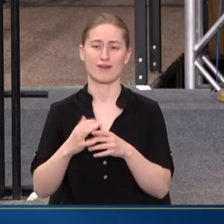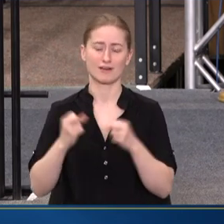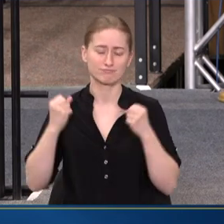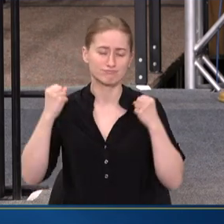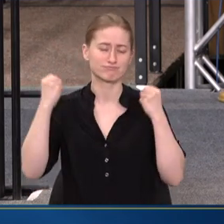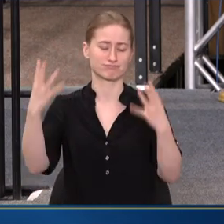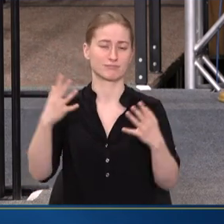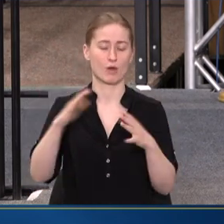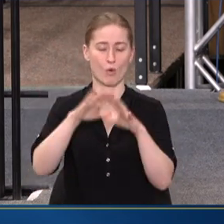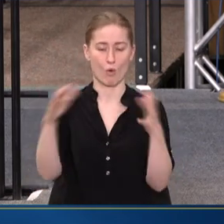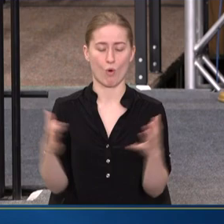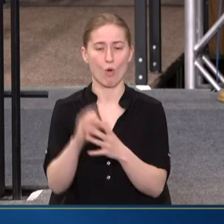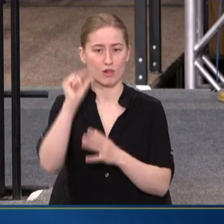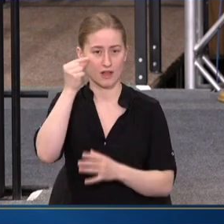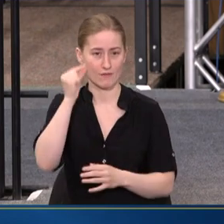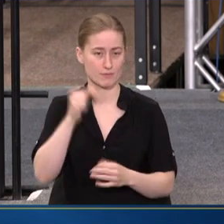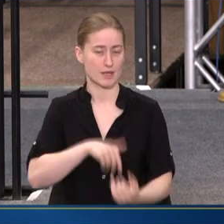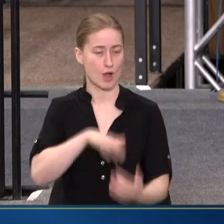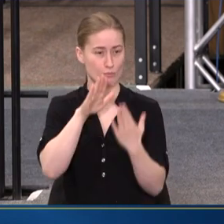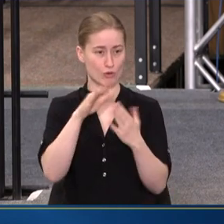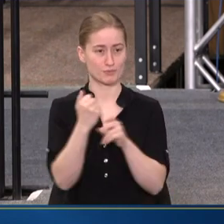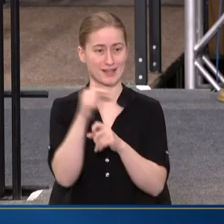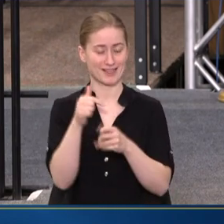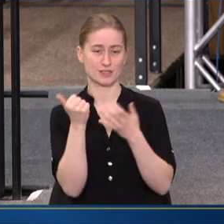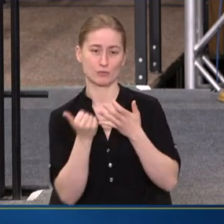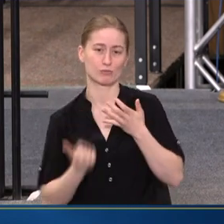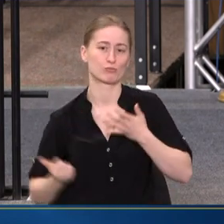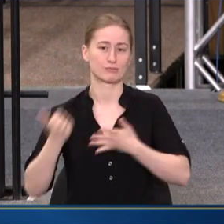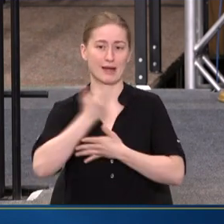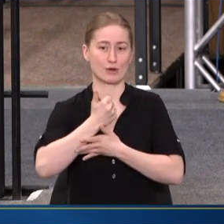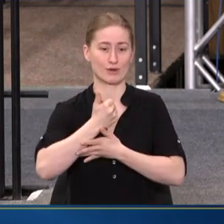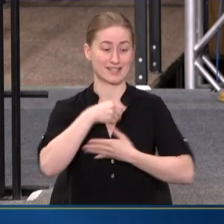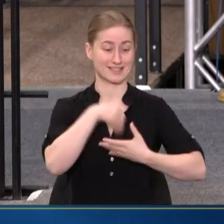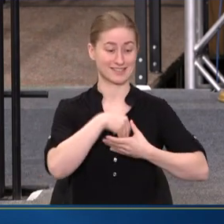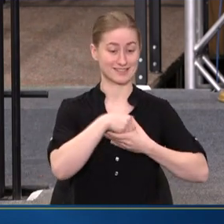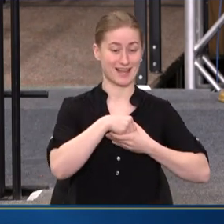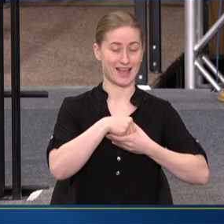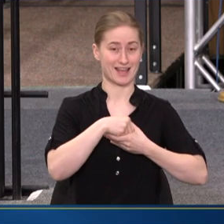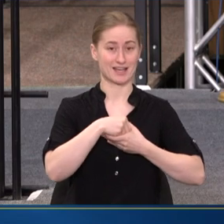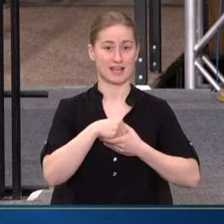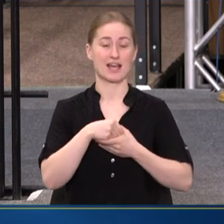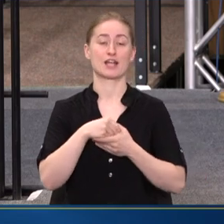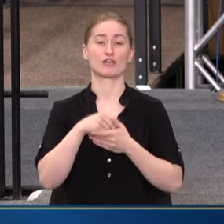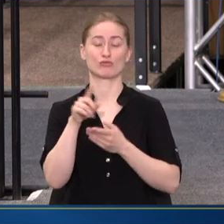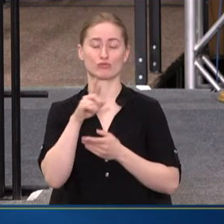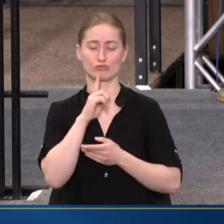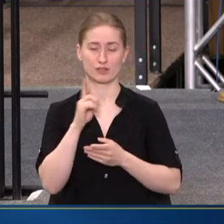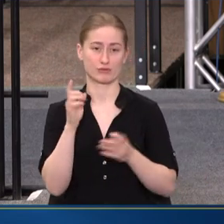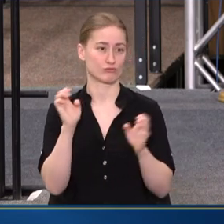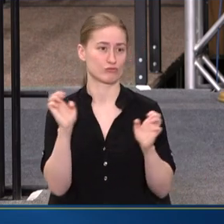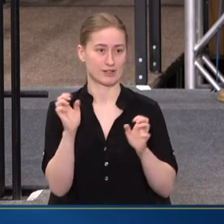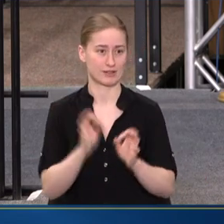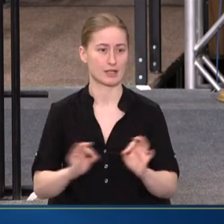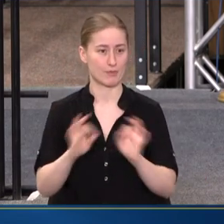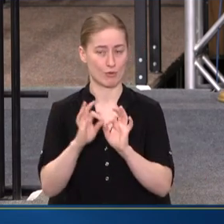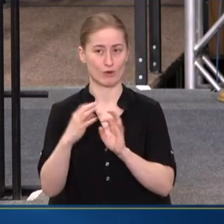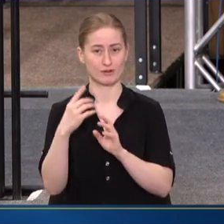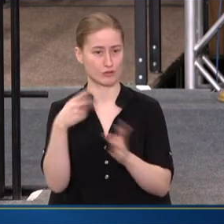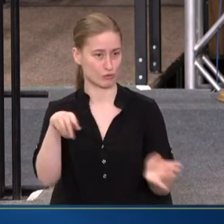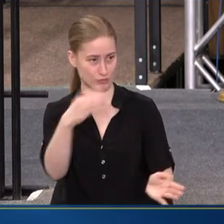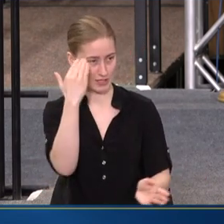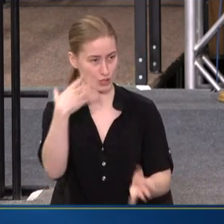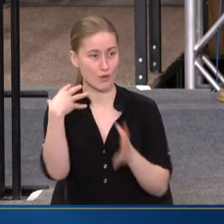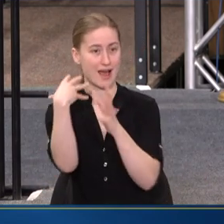APPROACH MAKING THIS A PRIORITY INSIDE AND CRITICALLY IMPORTANT AS YOU FOLKS KNOW, OUTSIDE